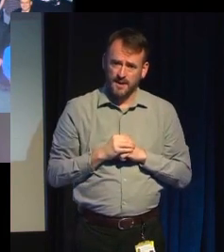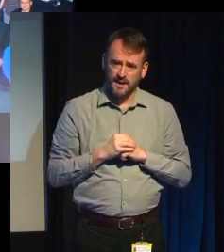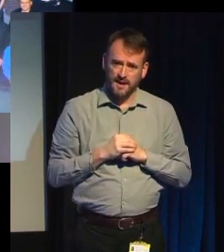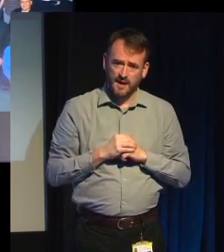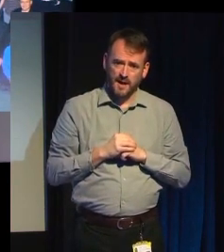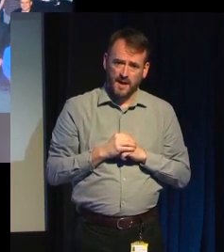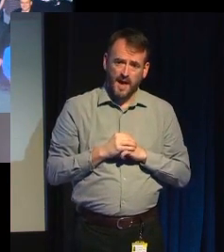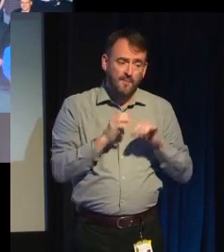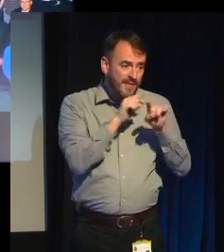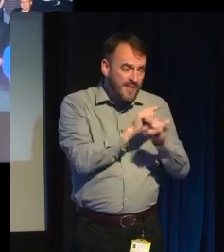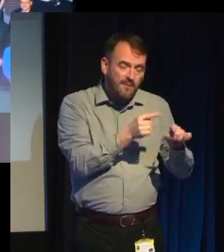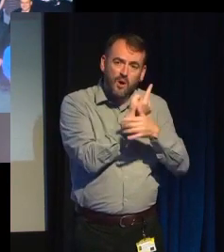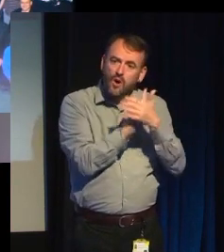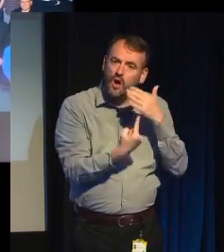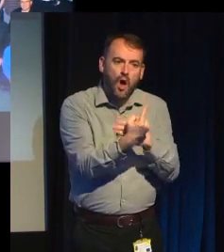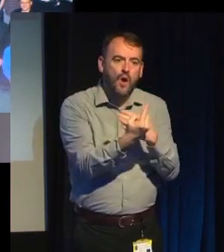their own games.